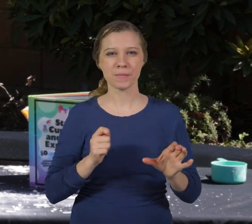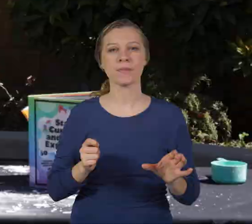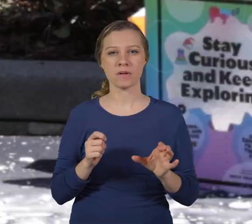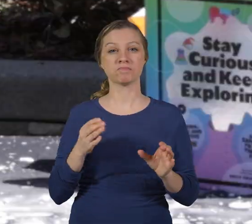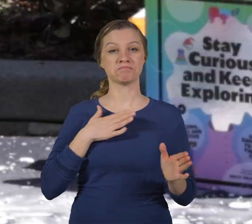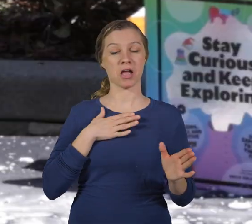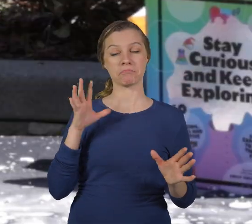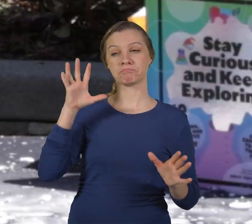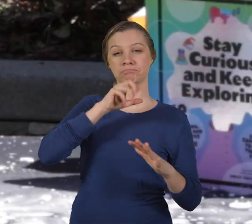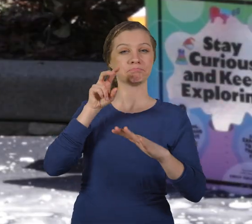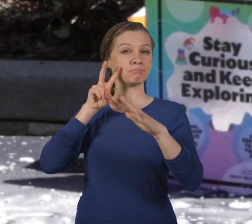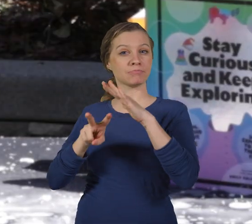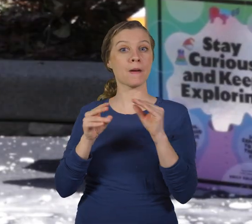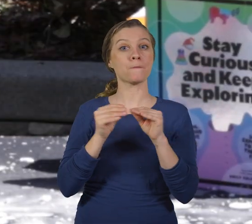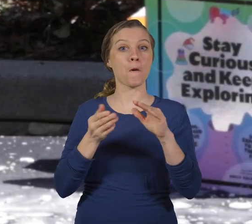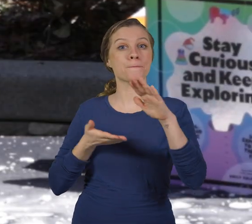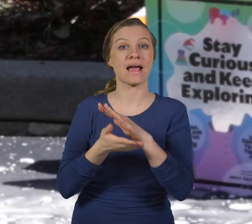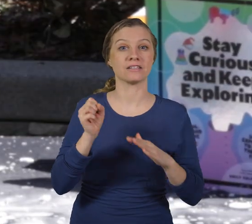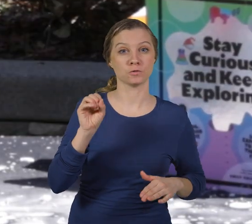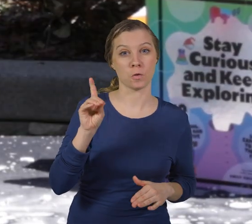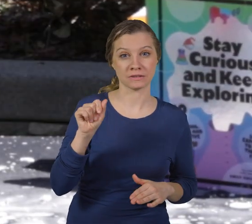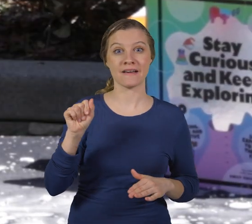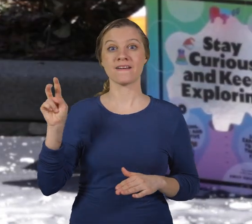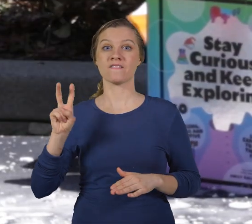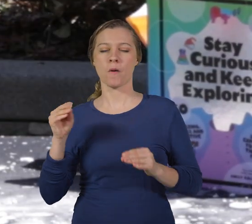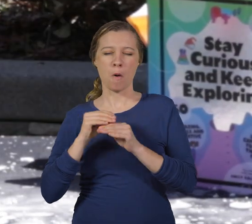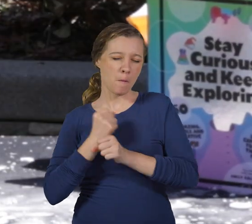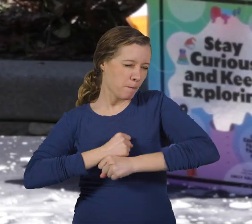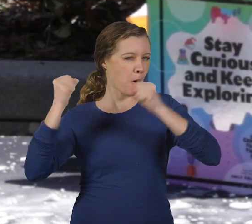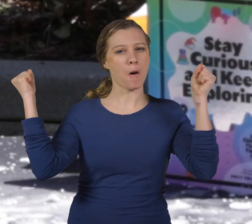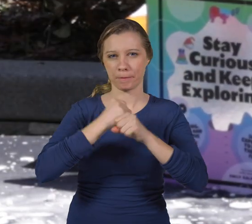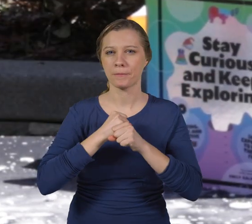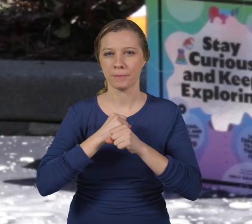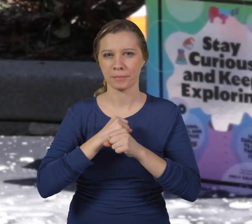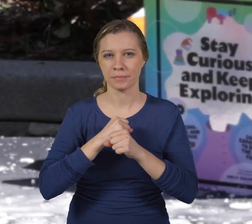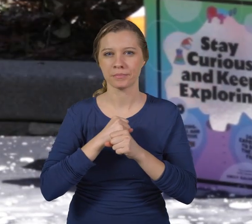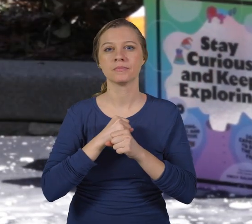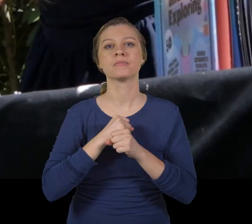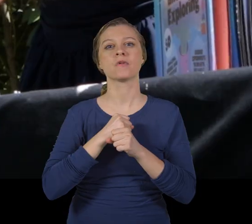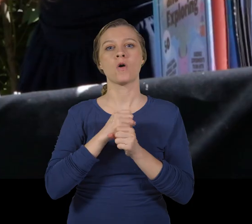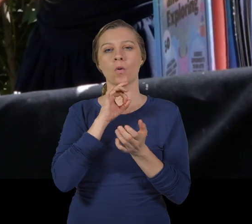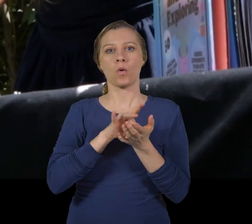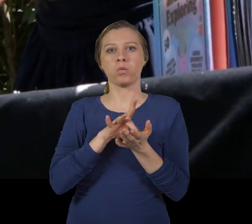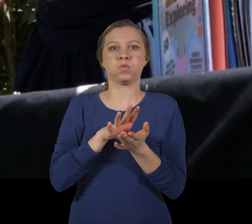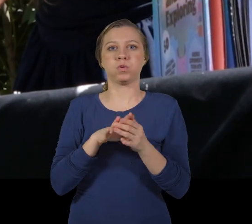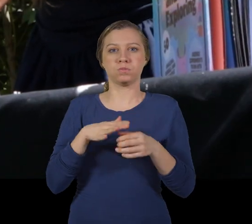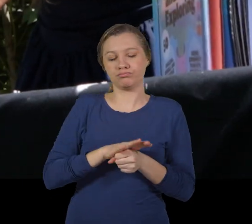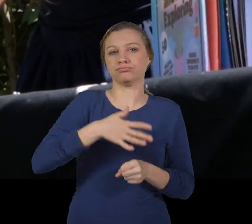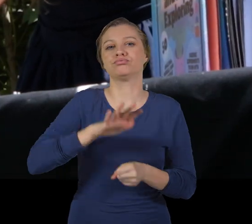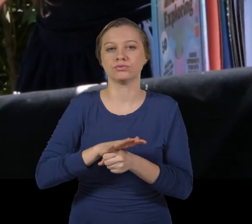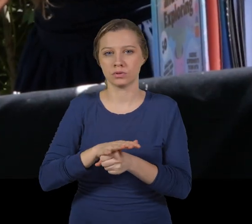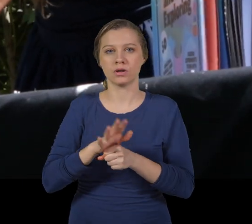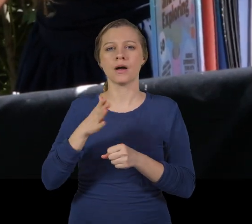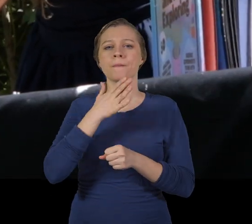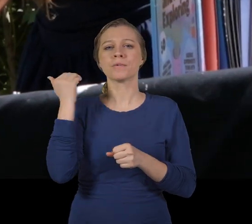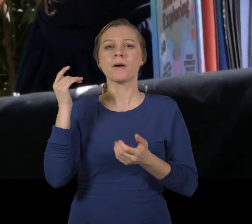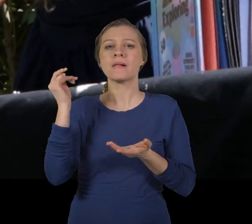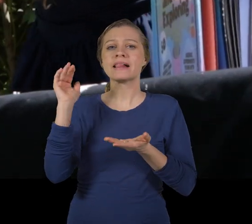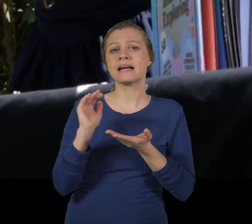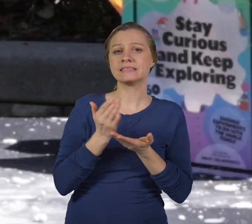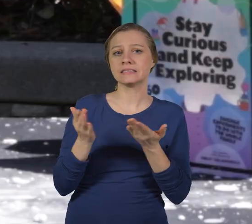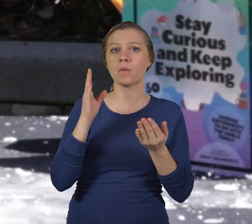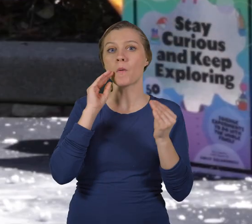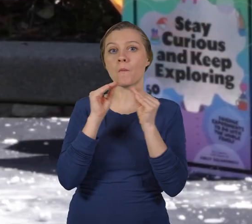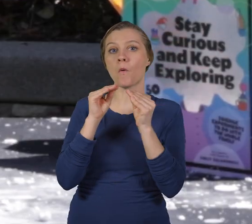it down well. My hypothesis is that more baking soda and vinegar makes a more violent reaction, kicking off the lid too early. Maybe with